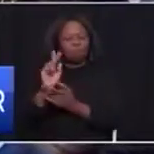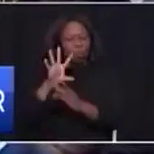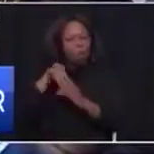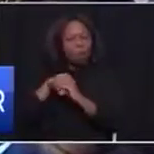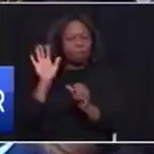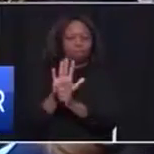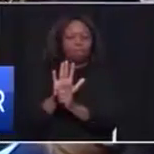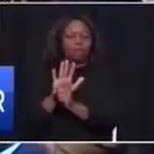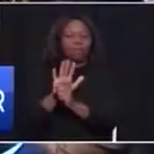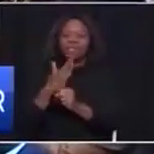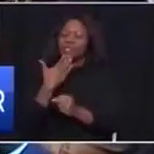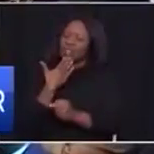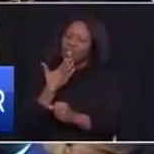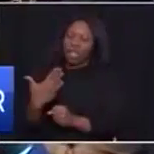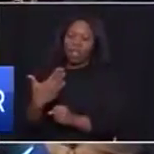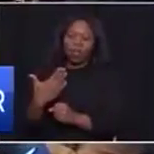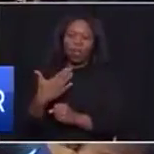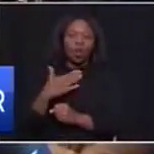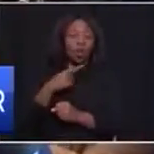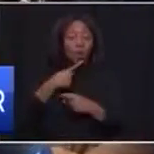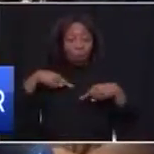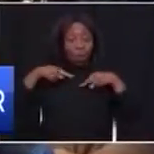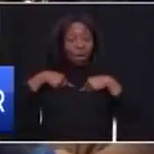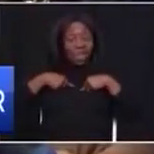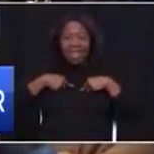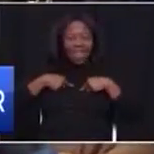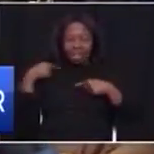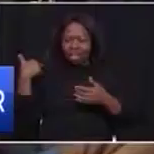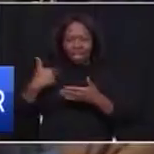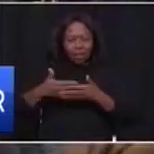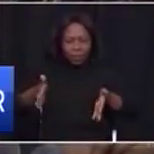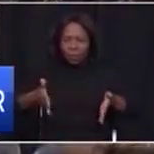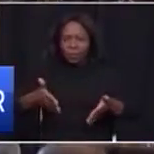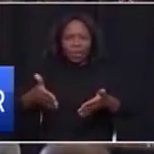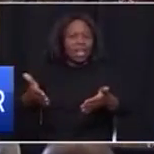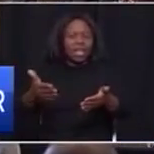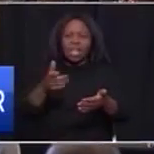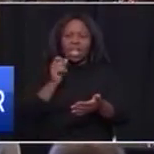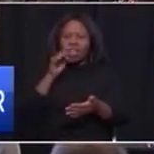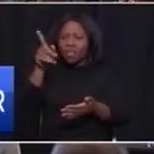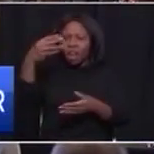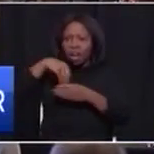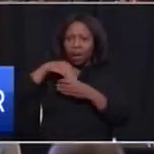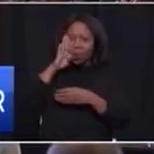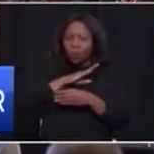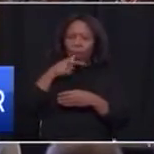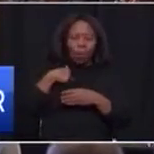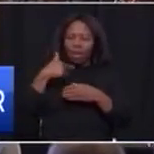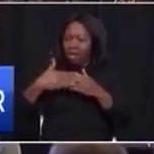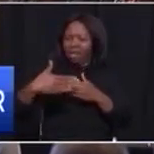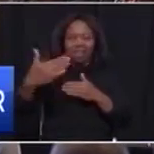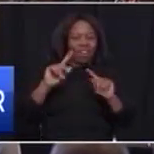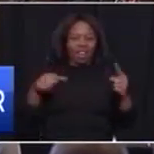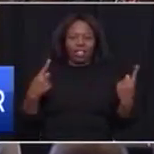I thank you we wouldn't be where we are if it wasn't for you you must know our dream